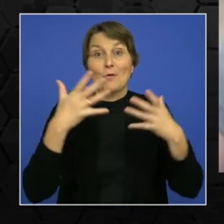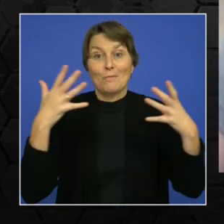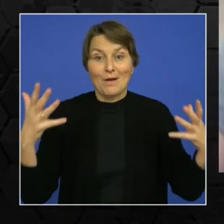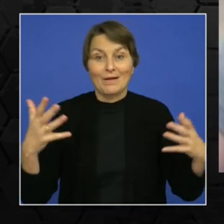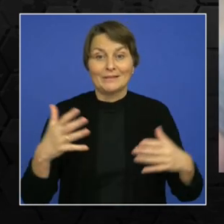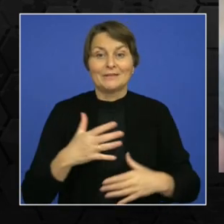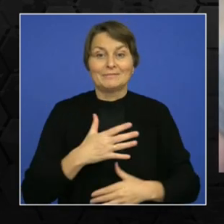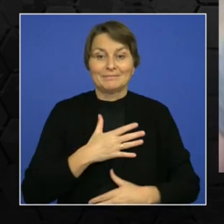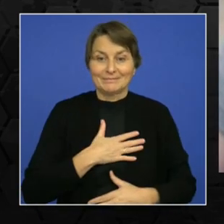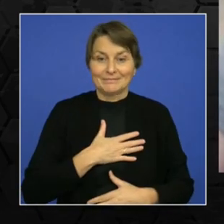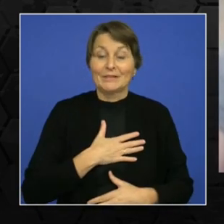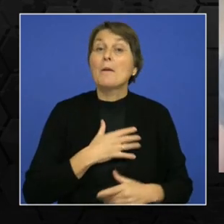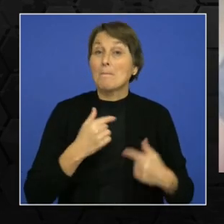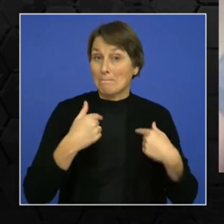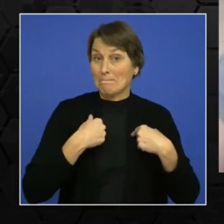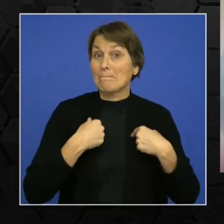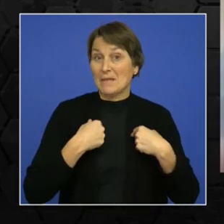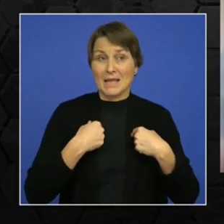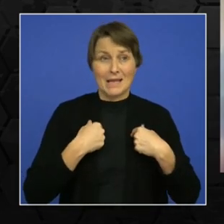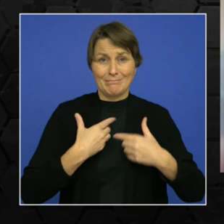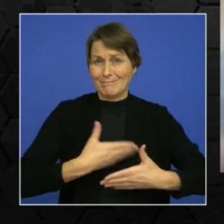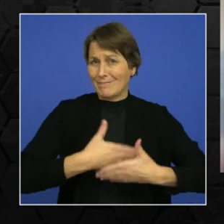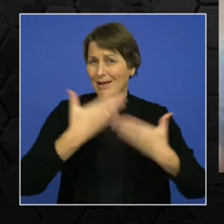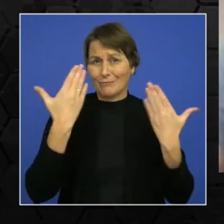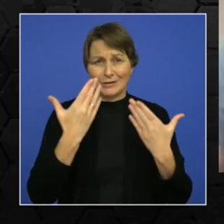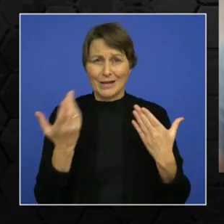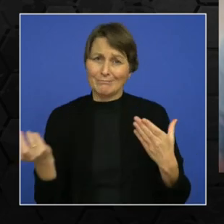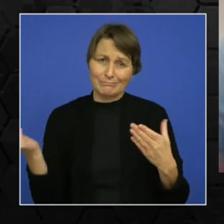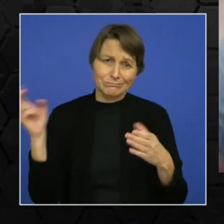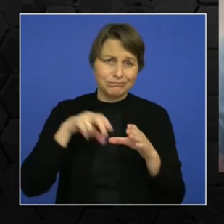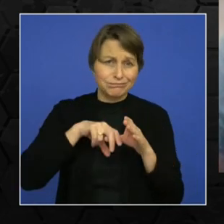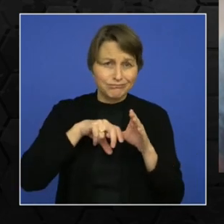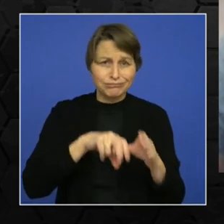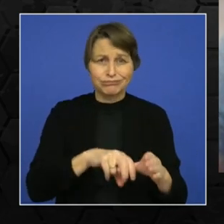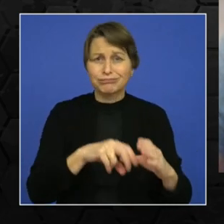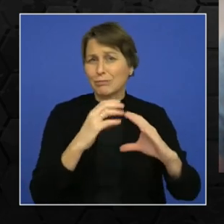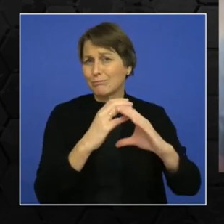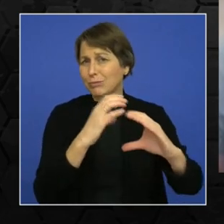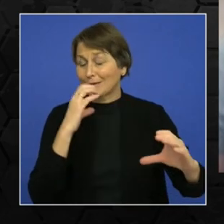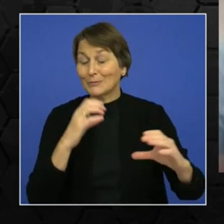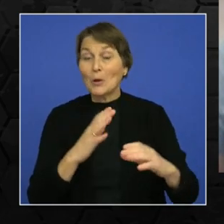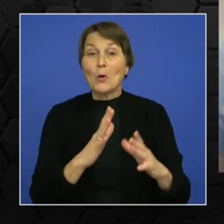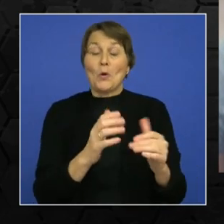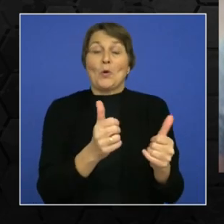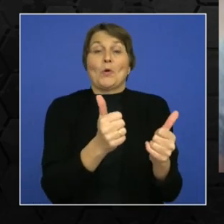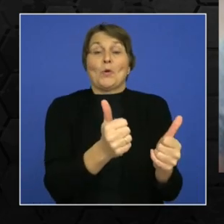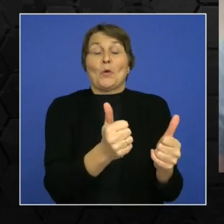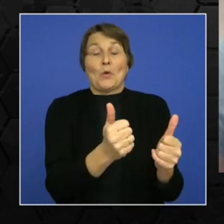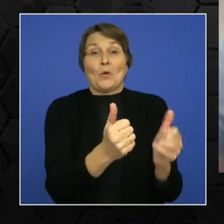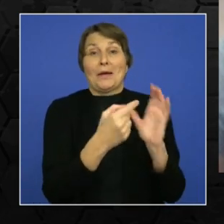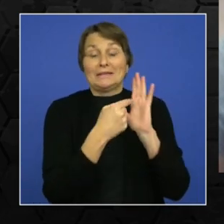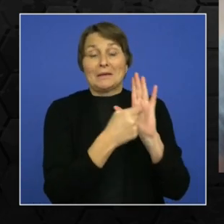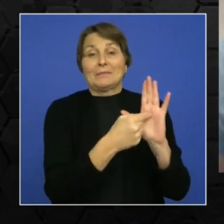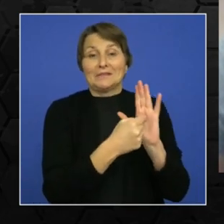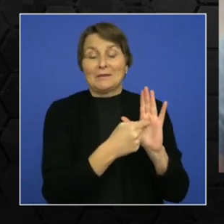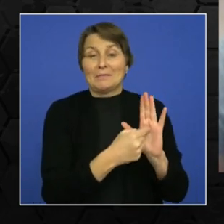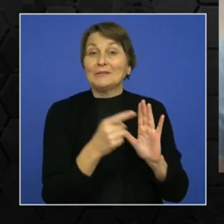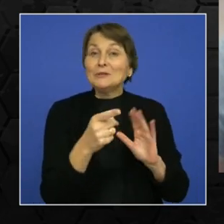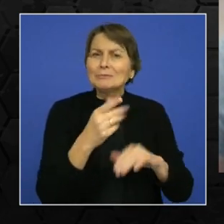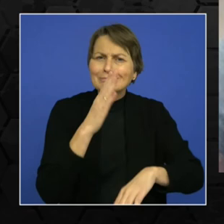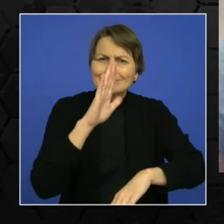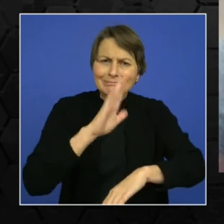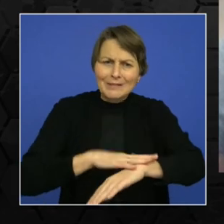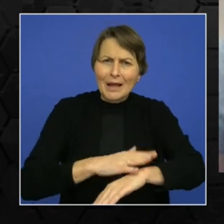use public transportation all the time. So this was such a fun talk to just like hear from. And I especially love the part about real time passenger